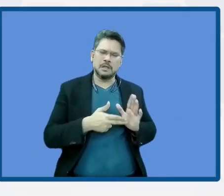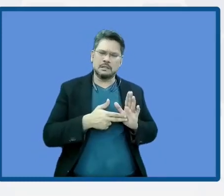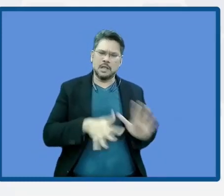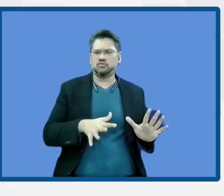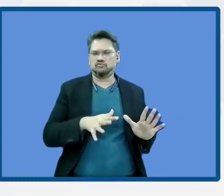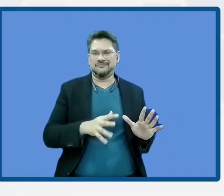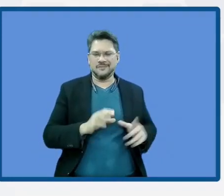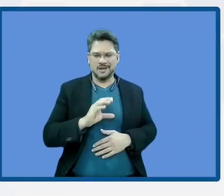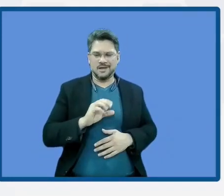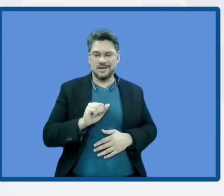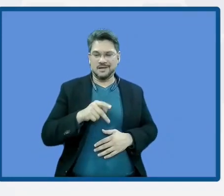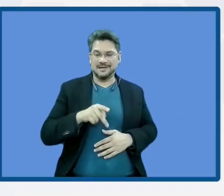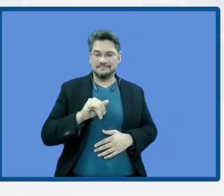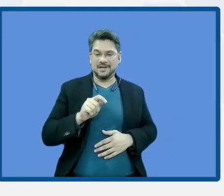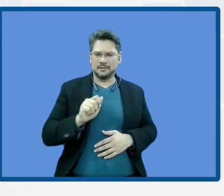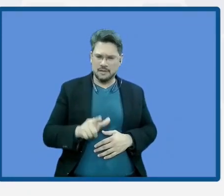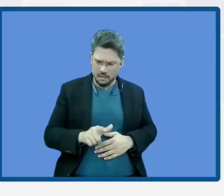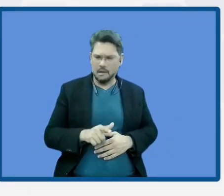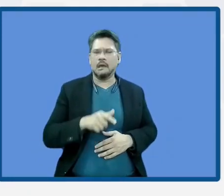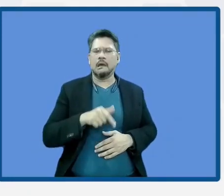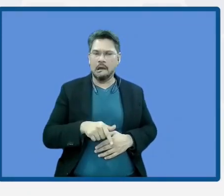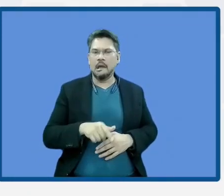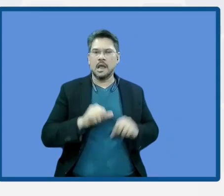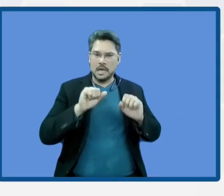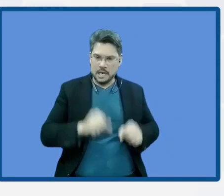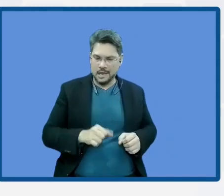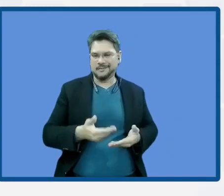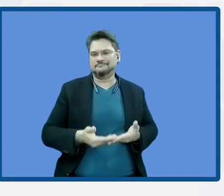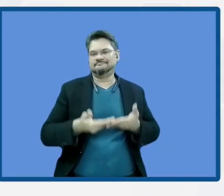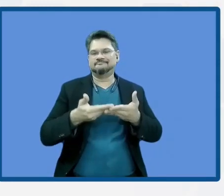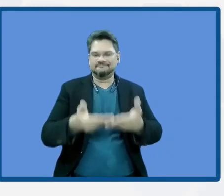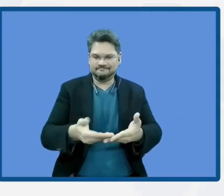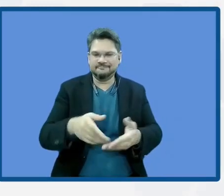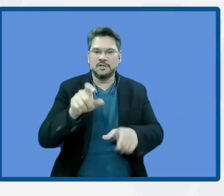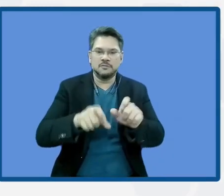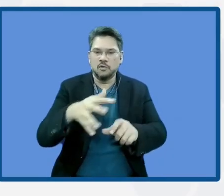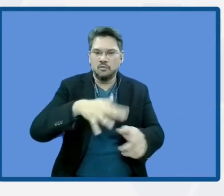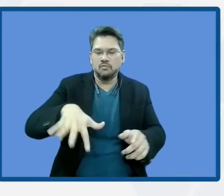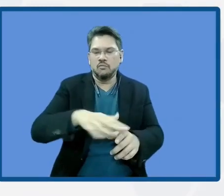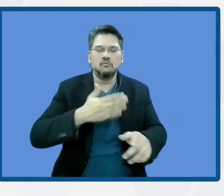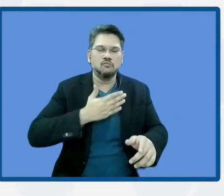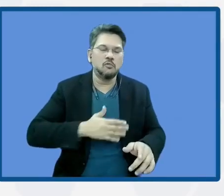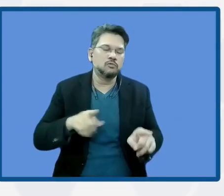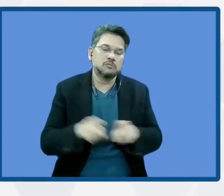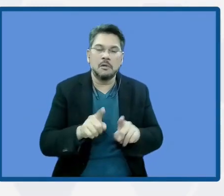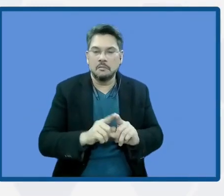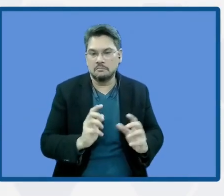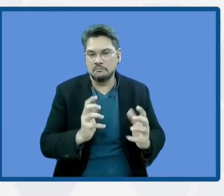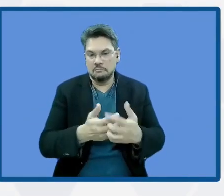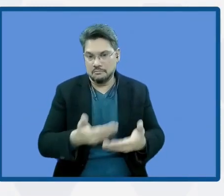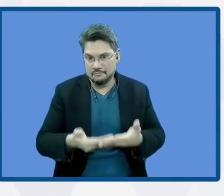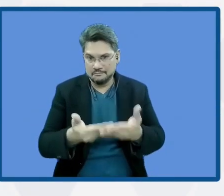all the ideas in order to meet with the society needs. I will stop there. Okay,